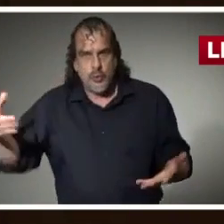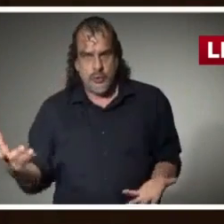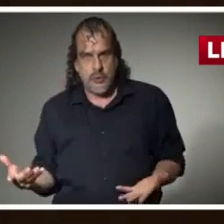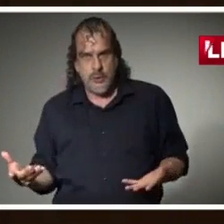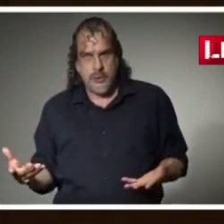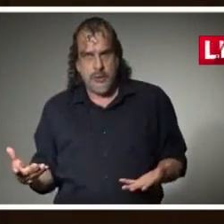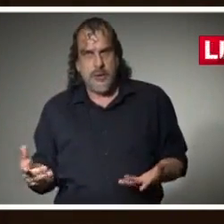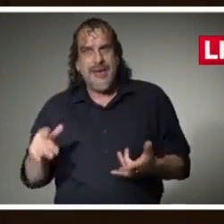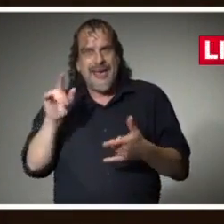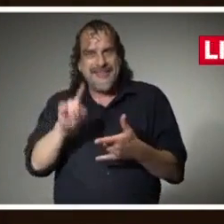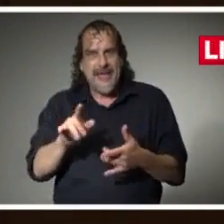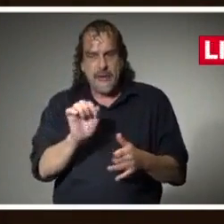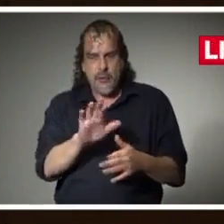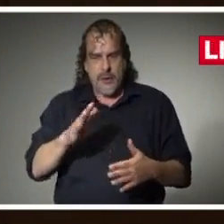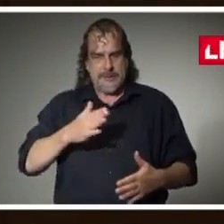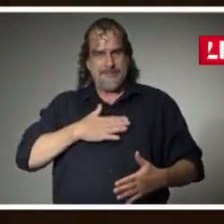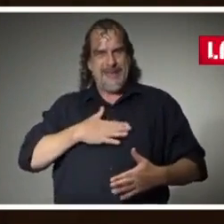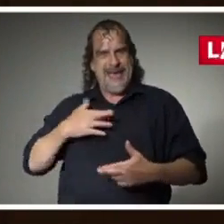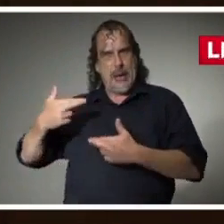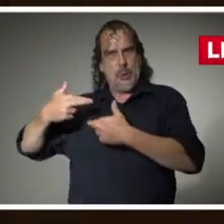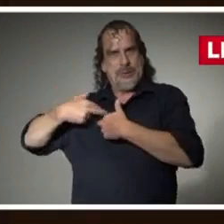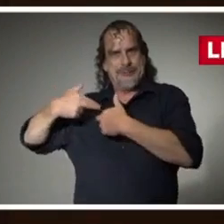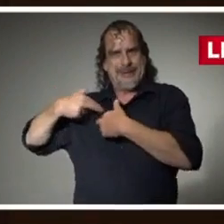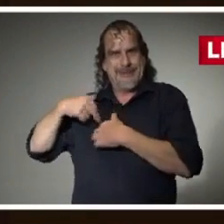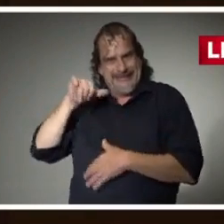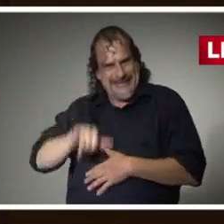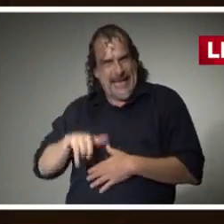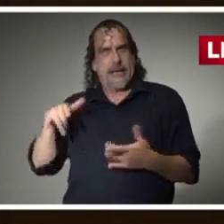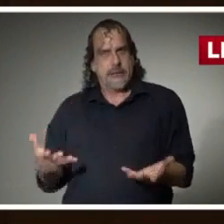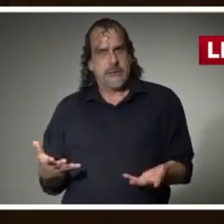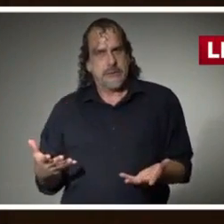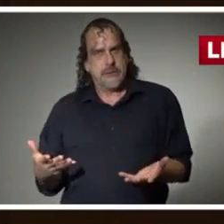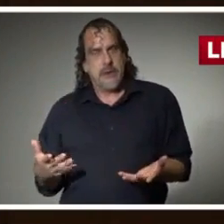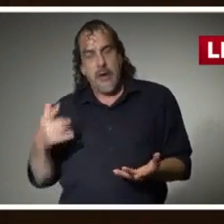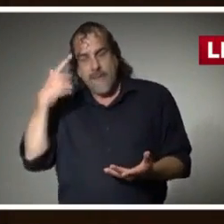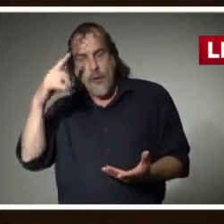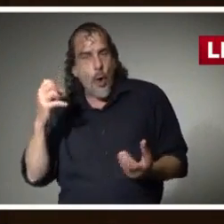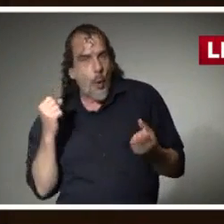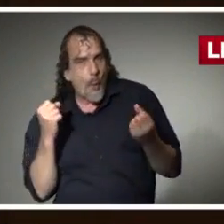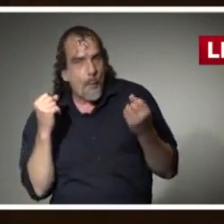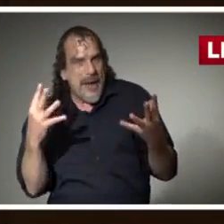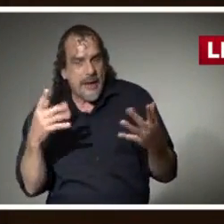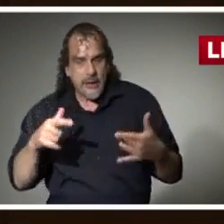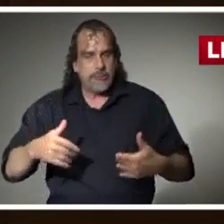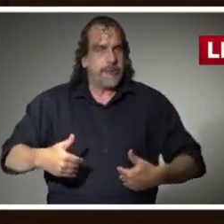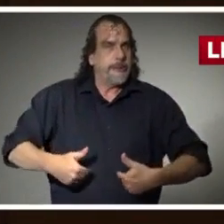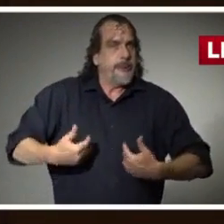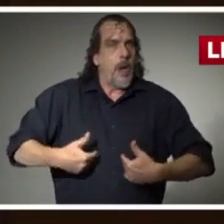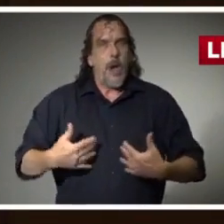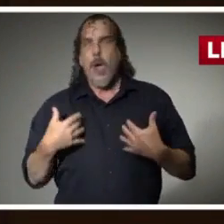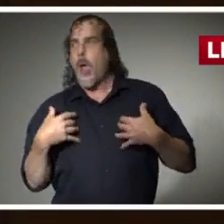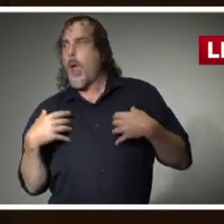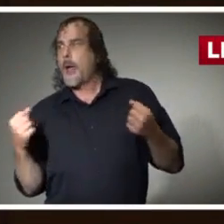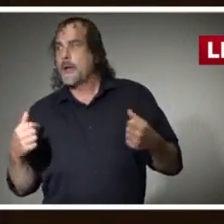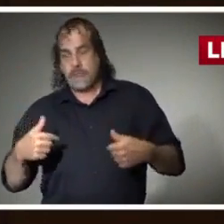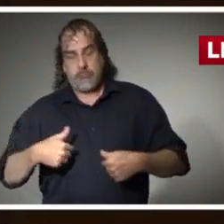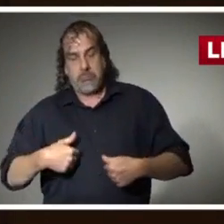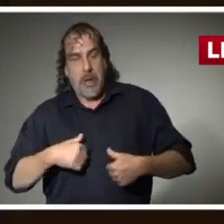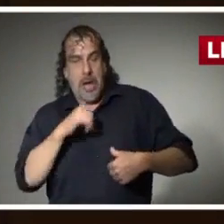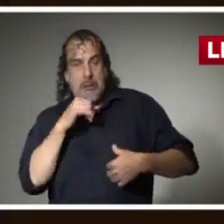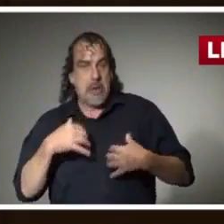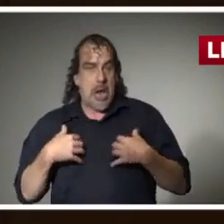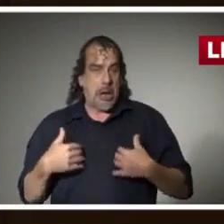And that's where we take that responsibility. Because for many of us who are young and healthy, I'm not really young,